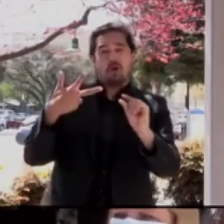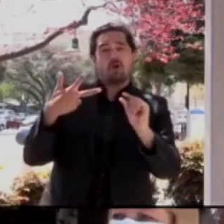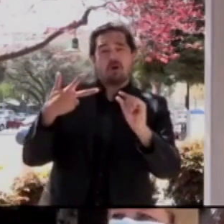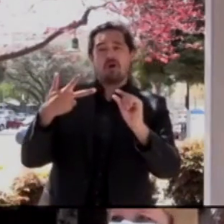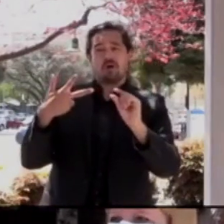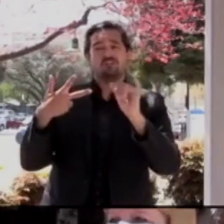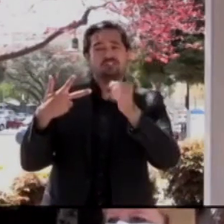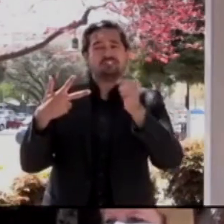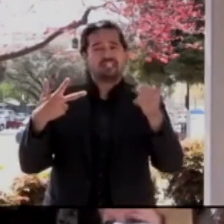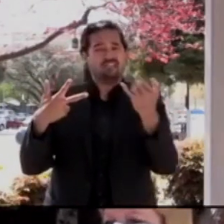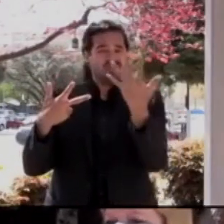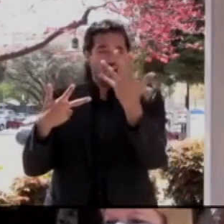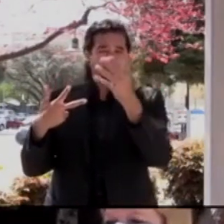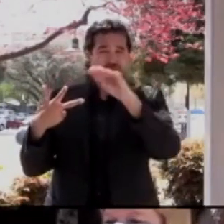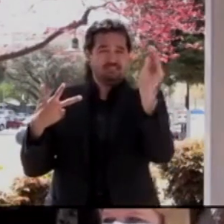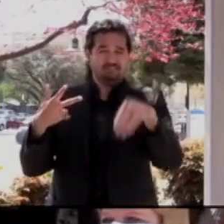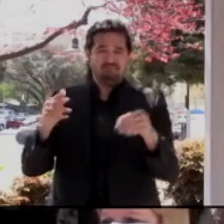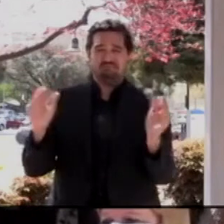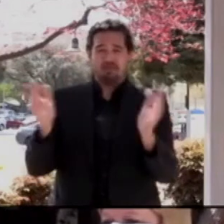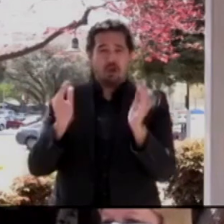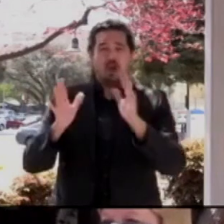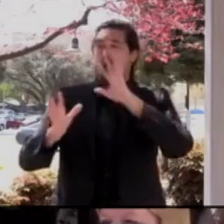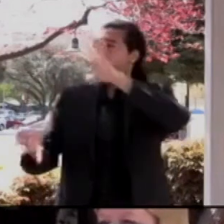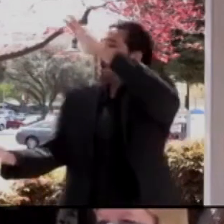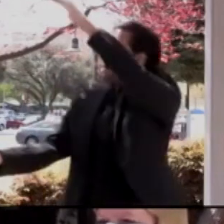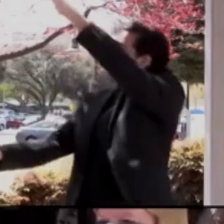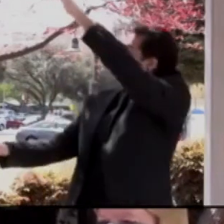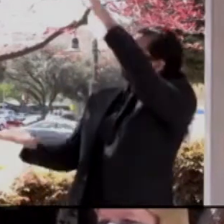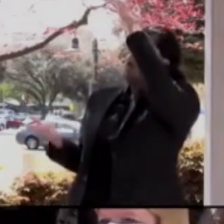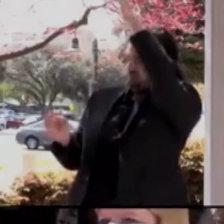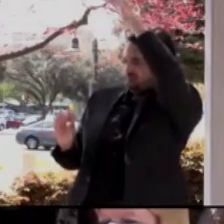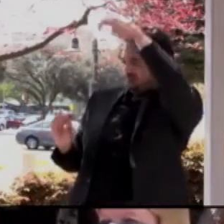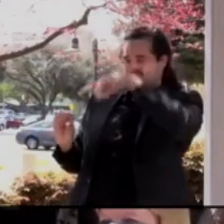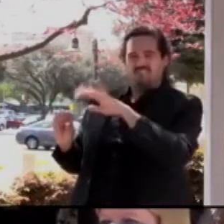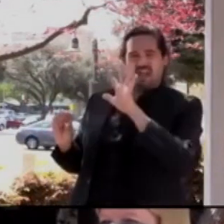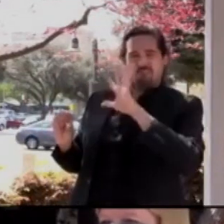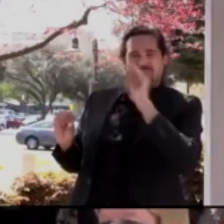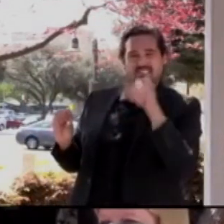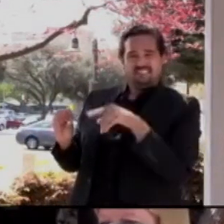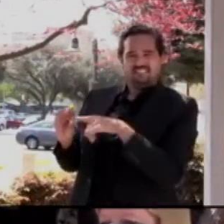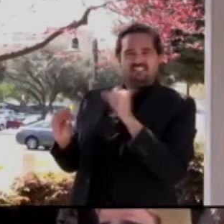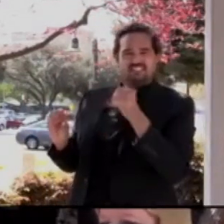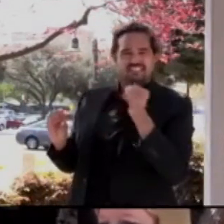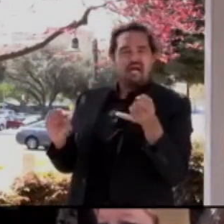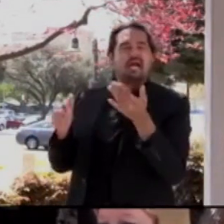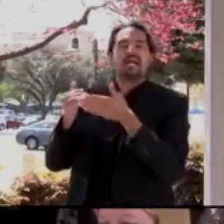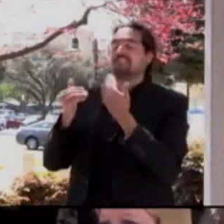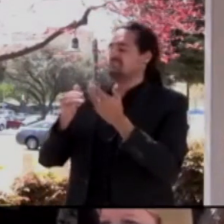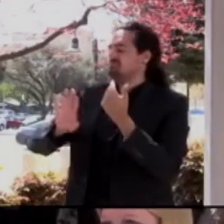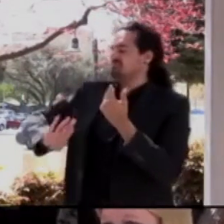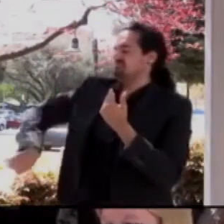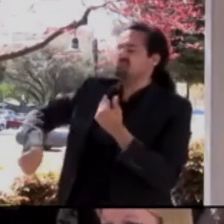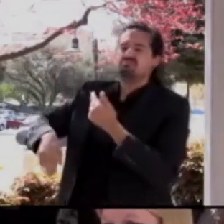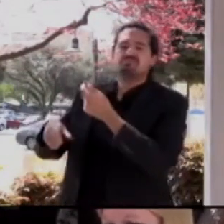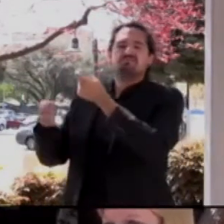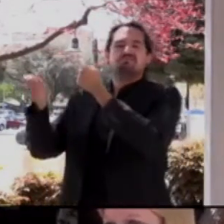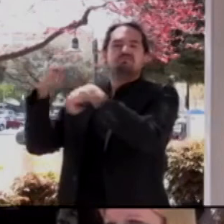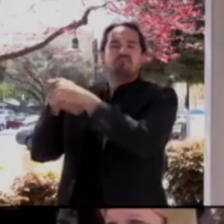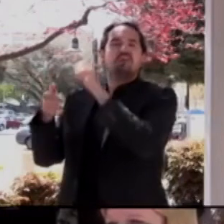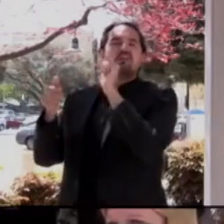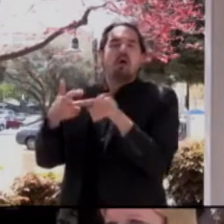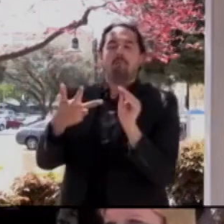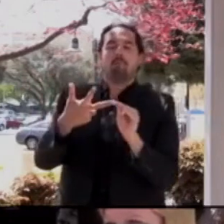5% of all of our vaccine. So we can easily switch out one of the other vaccines for the Johnson & Johnson and